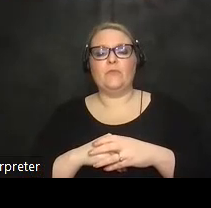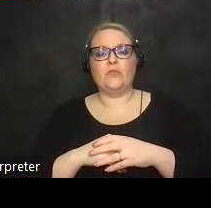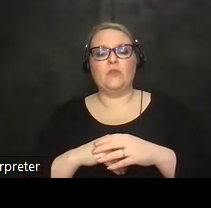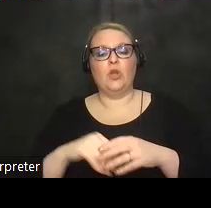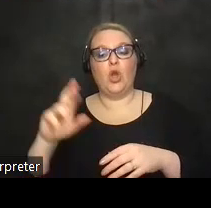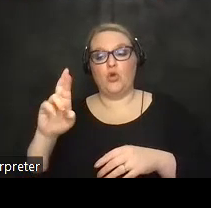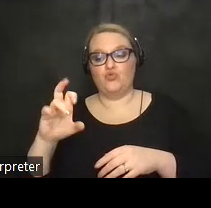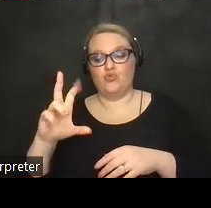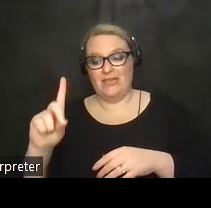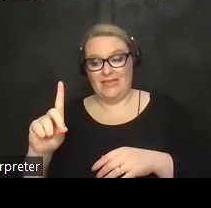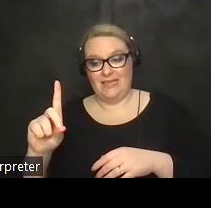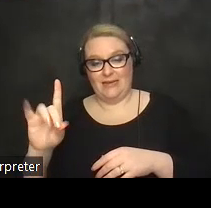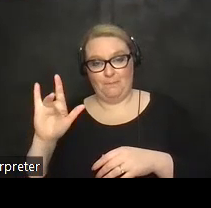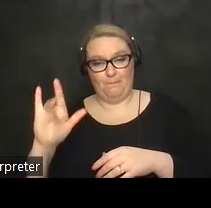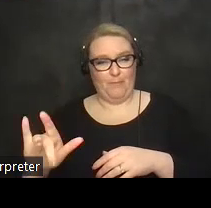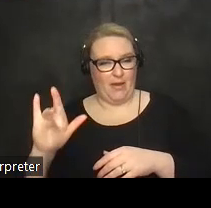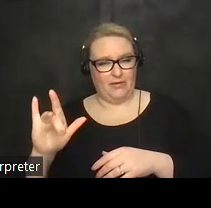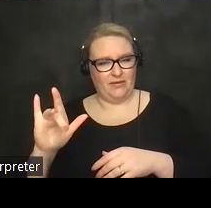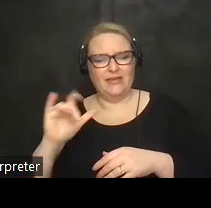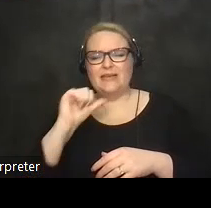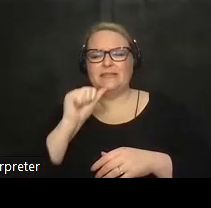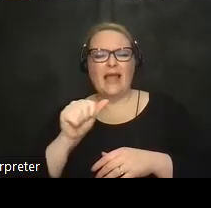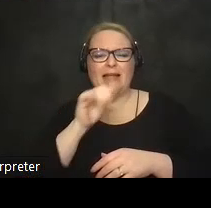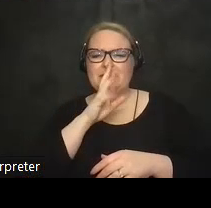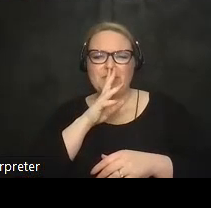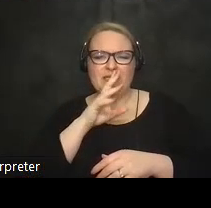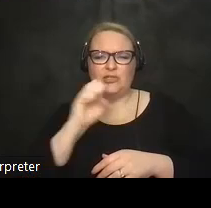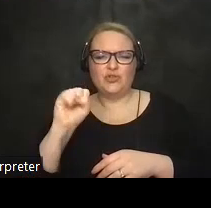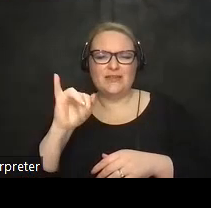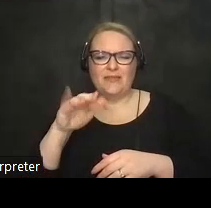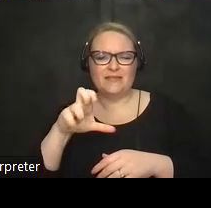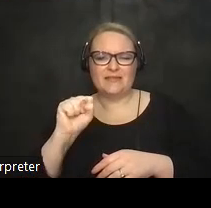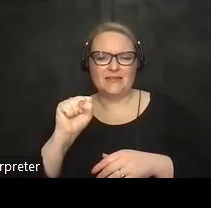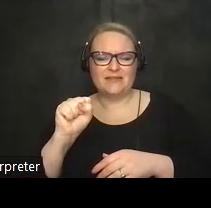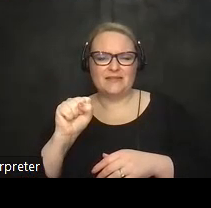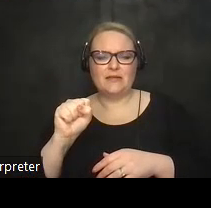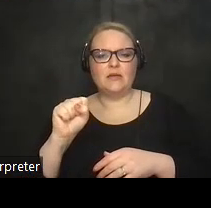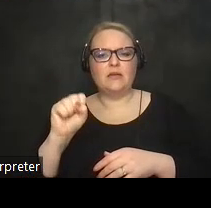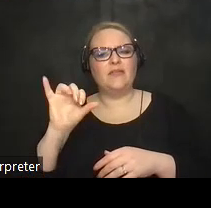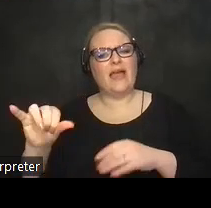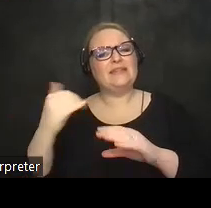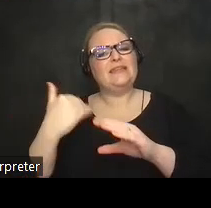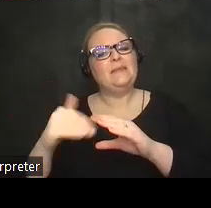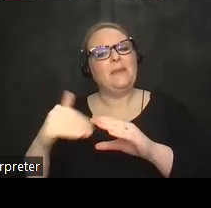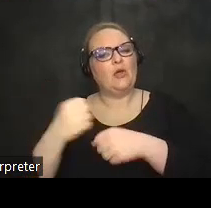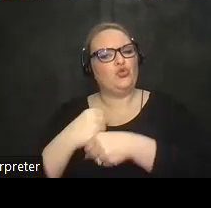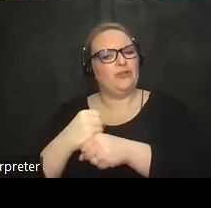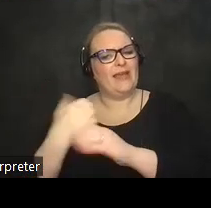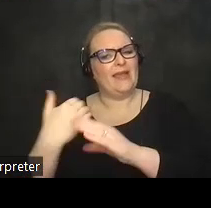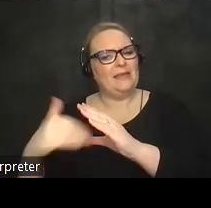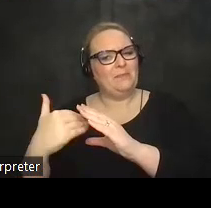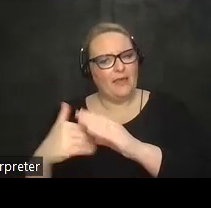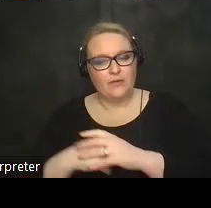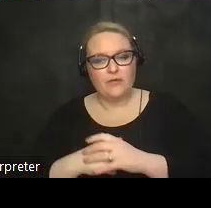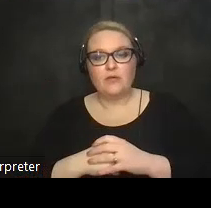button and it's not really a speech synthesis machine at all anymore it's an email generator and so now